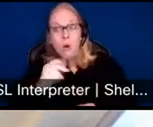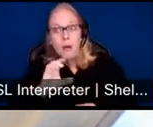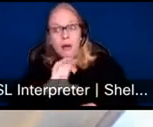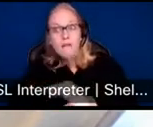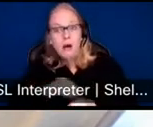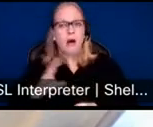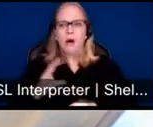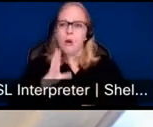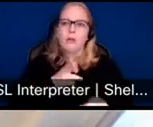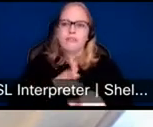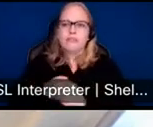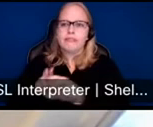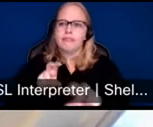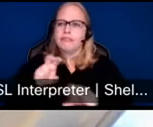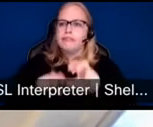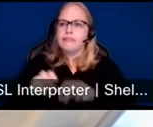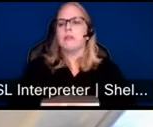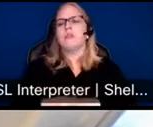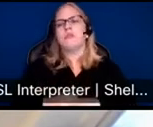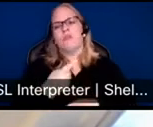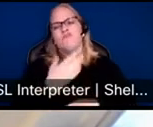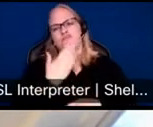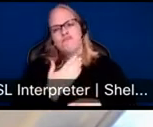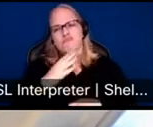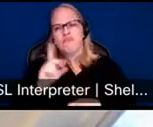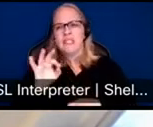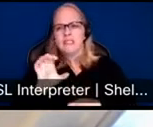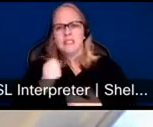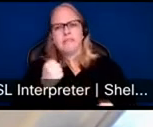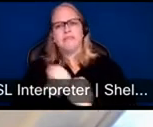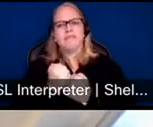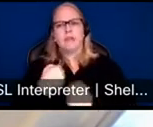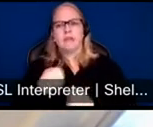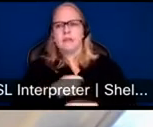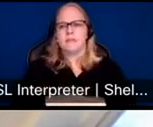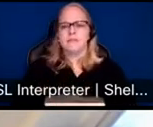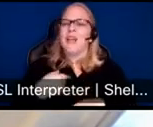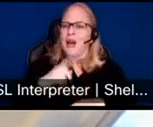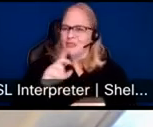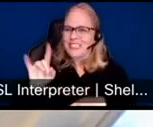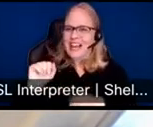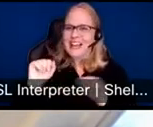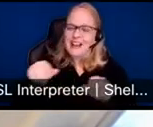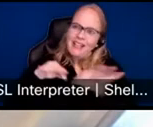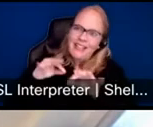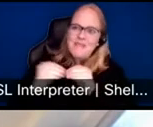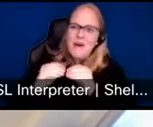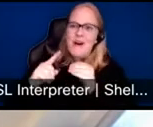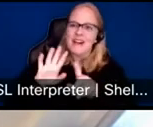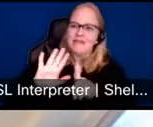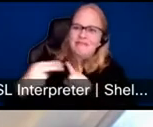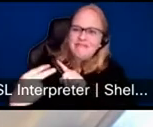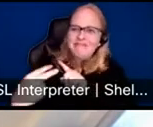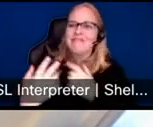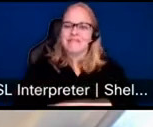it. So we're really grateful that we found a receptive audience here at DFC. And I'm sure Dia can tell you more about her perspectives on the project as well.